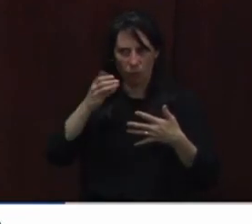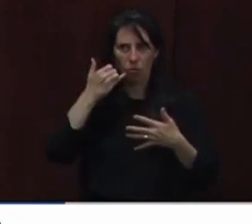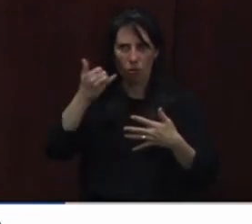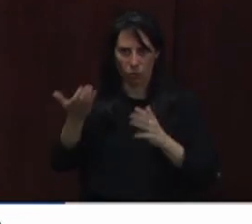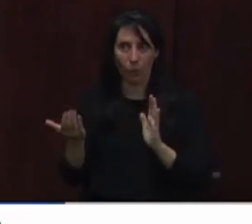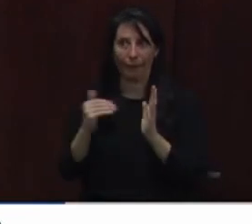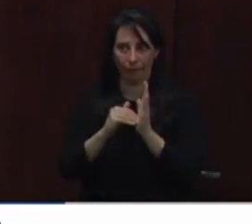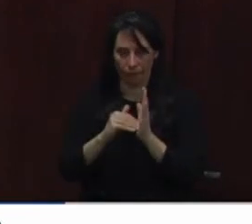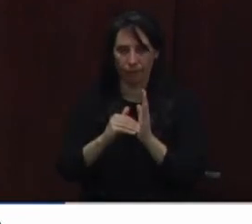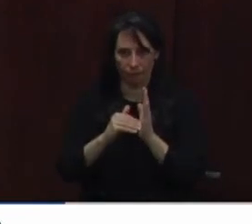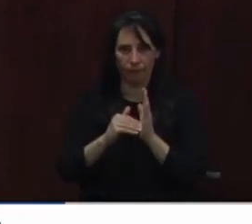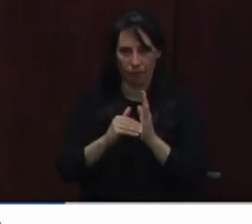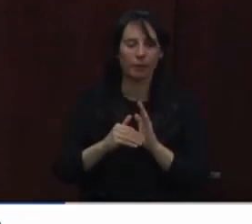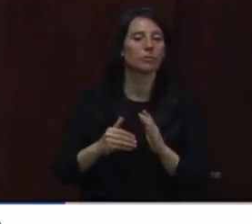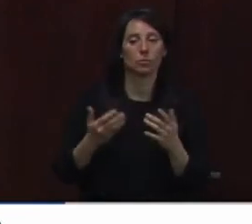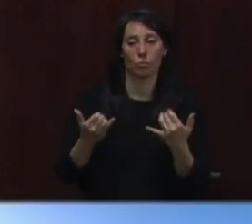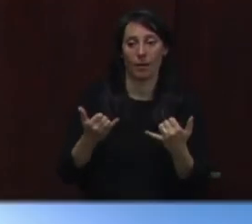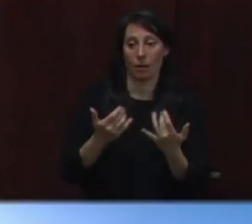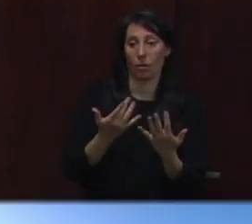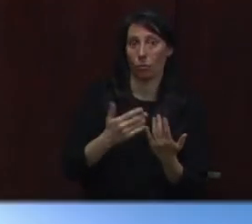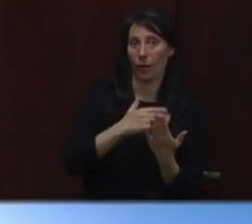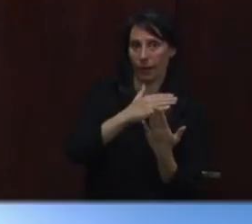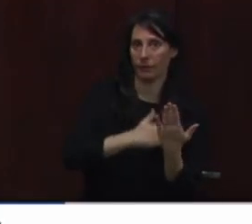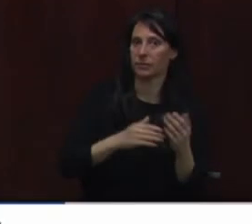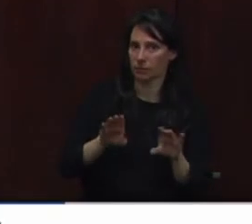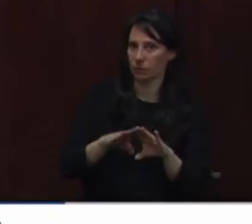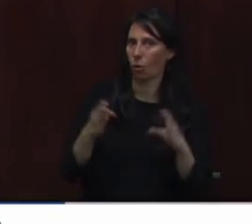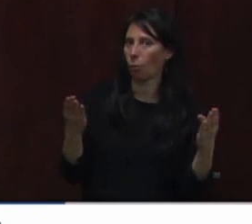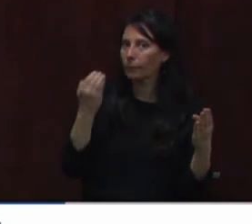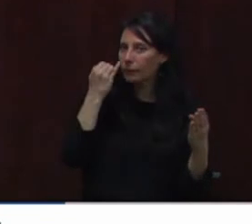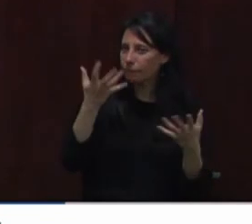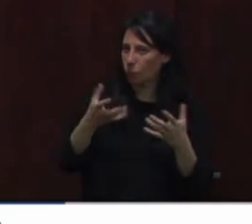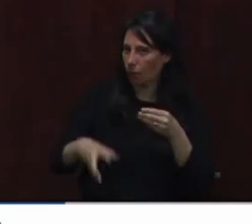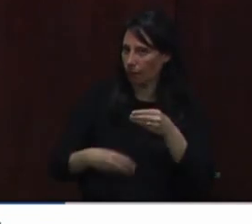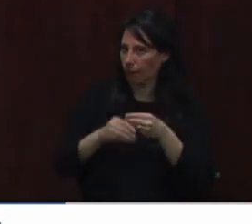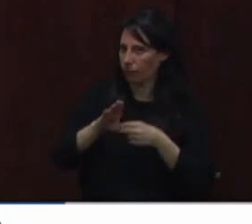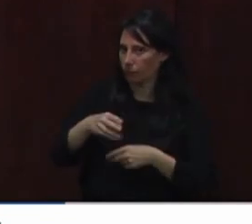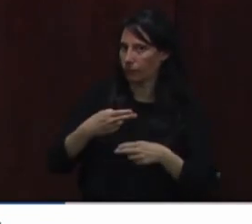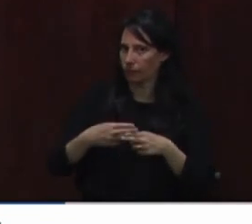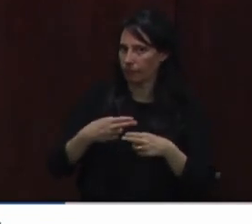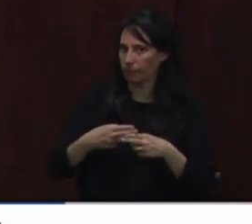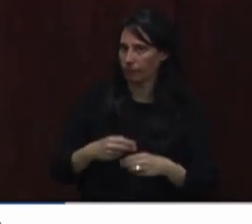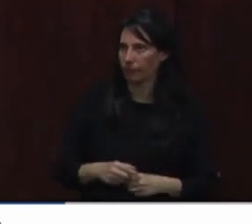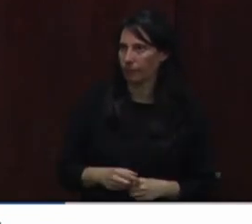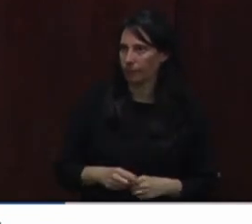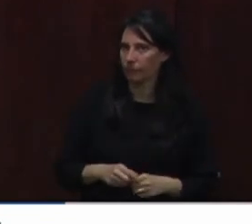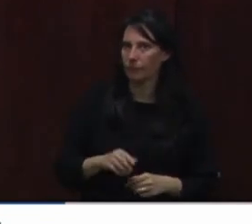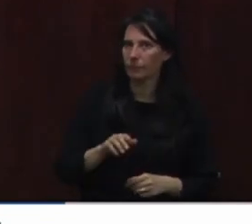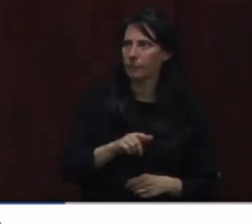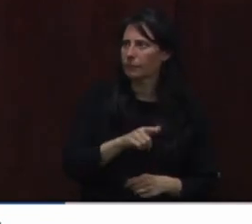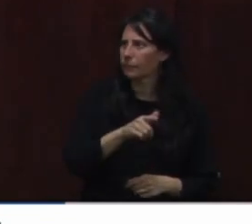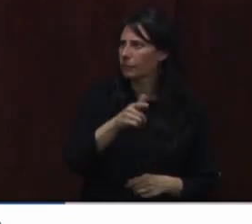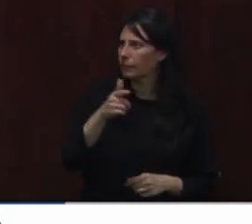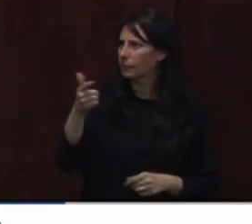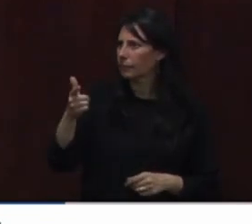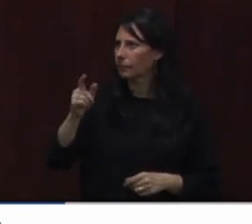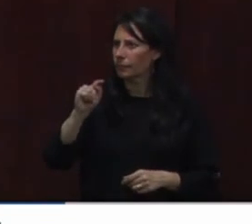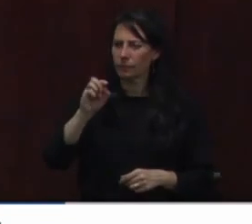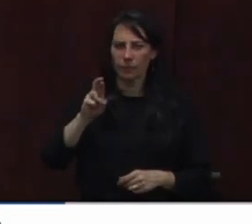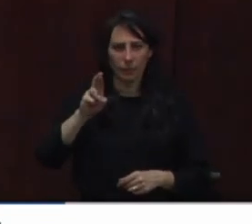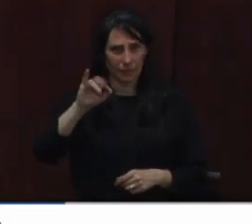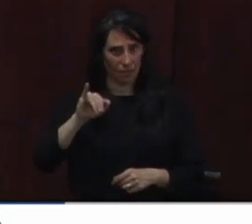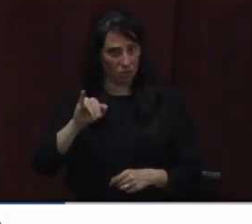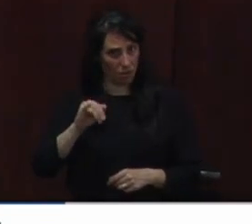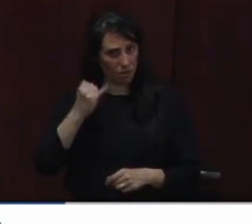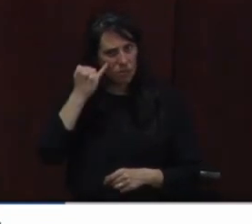phase two. Stacey, I have a question about that. So when you do the calls to them, are they able to call